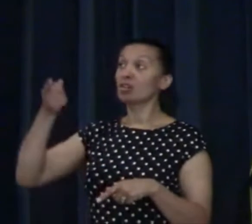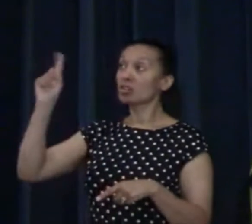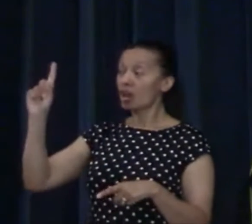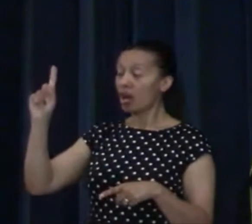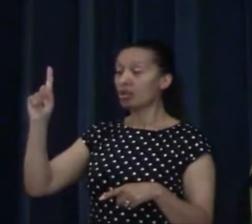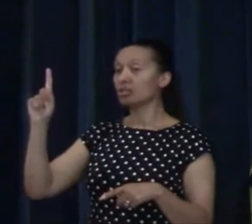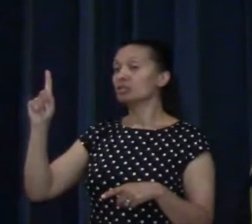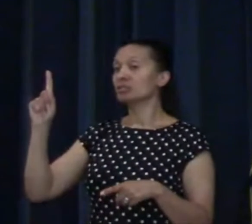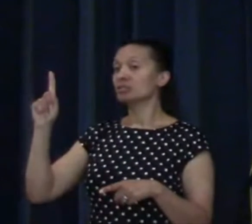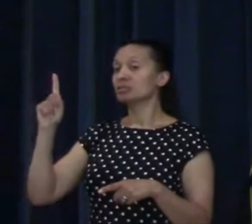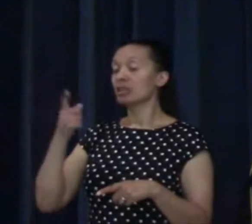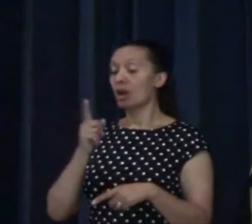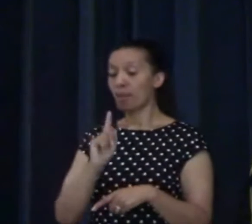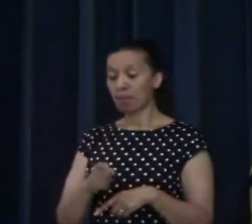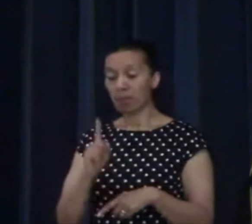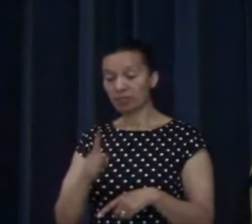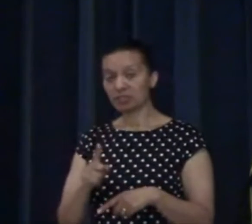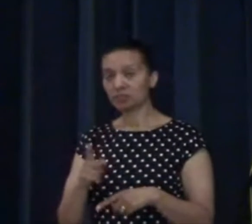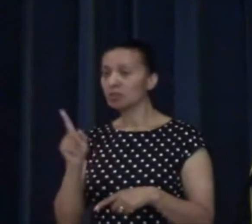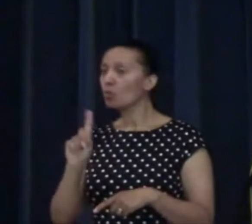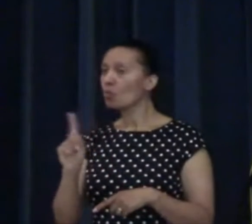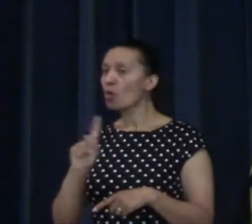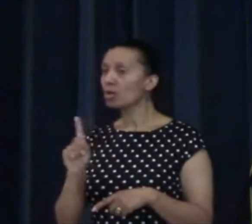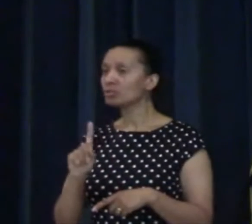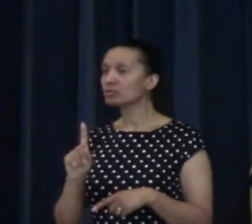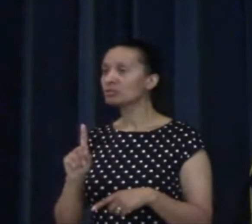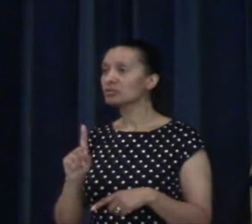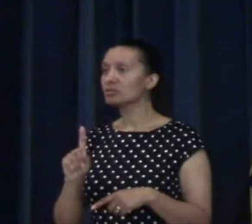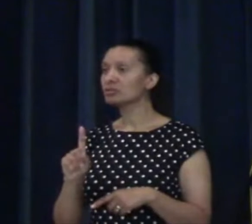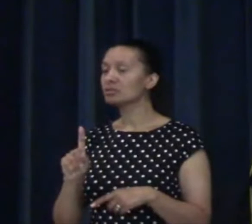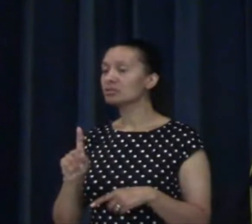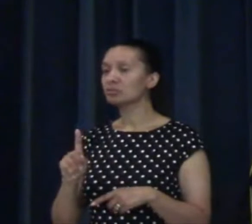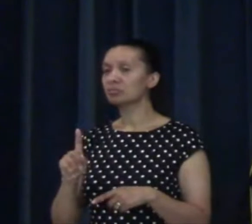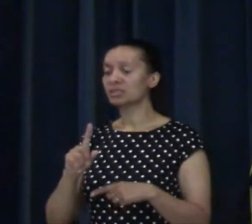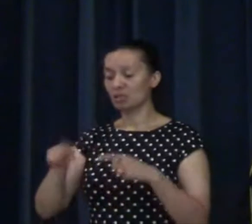sin is eternal separation from him.